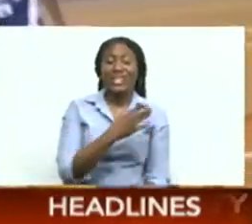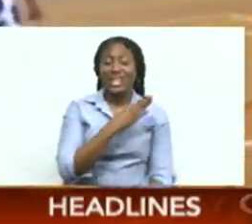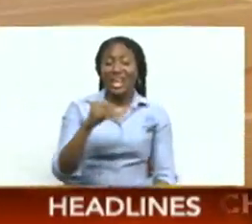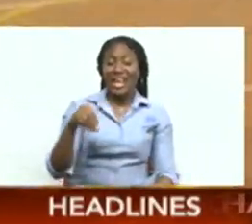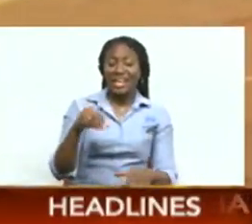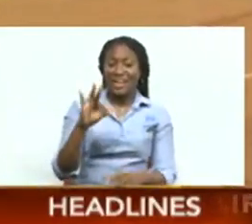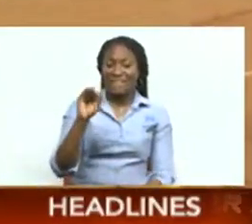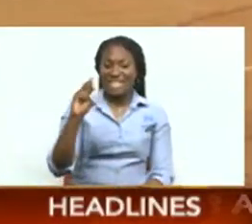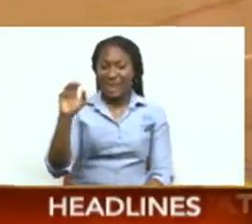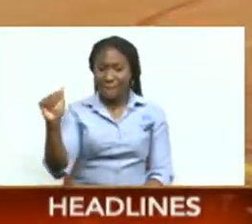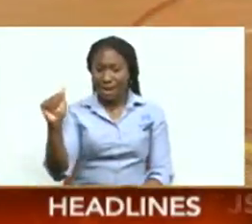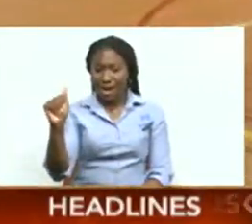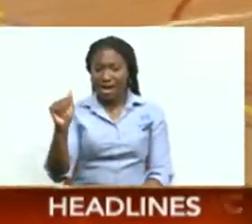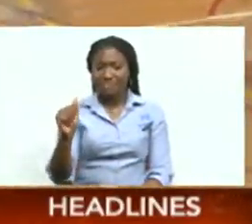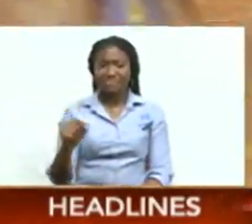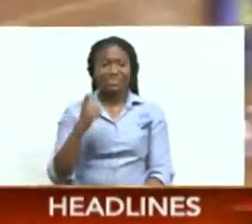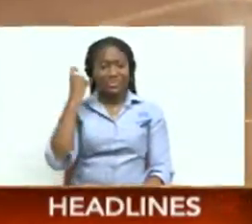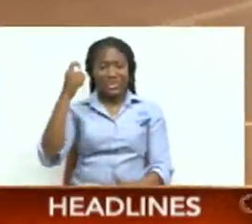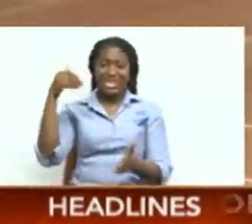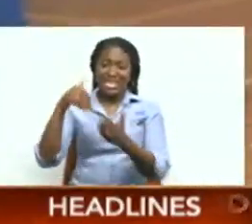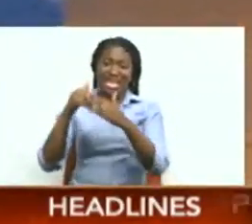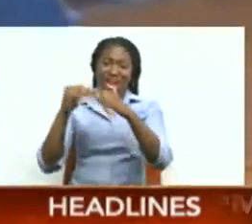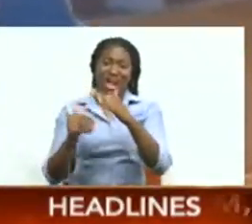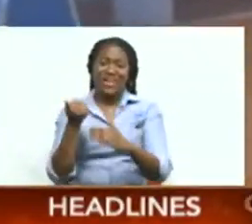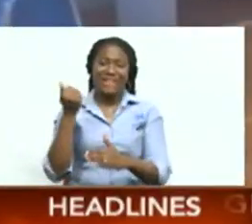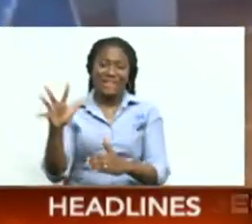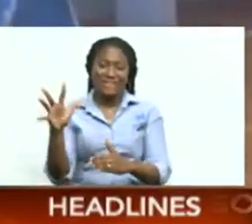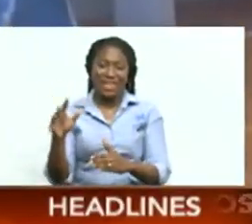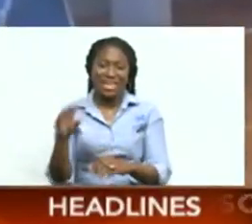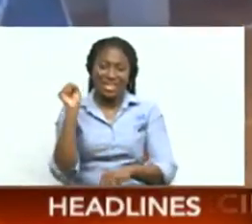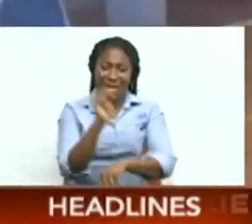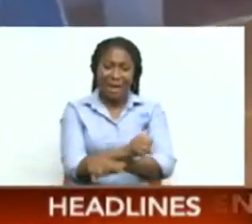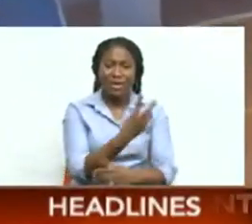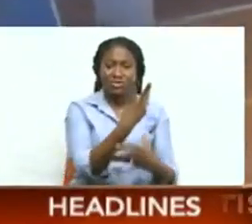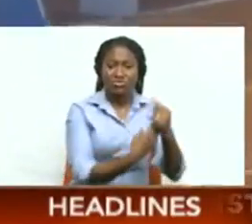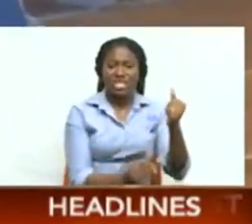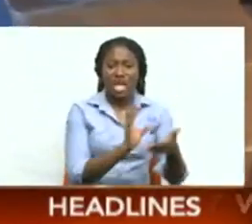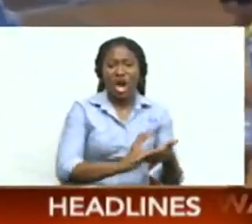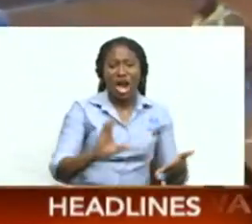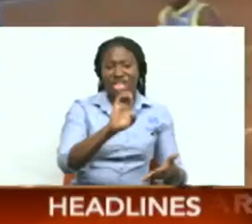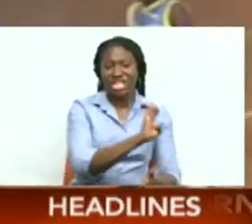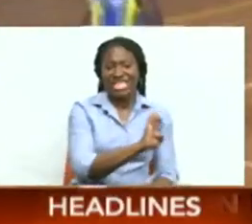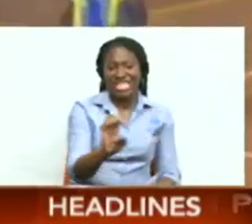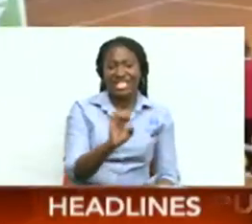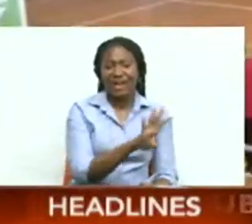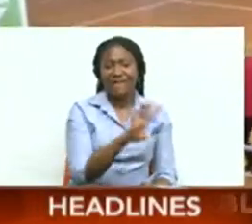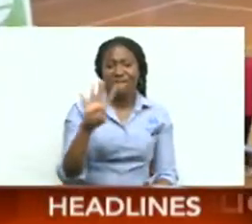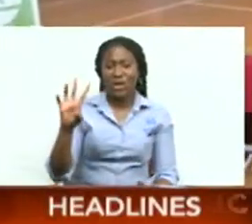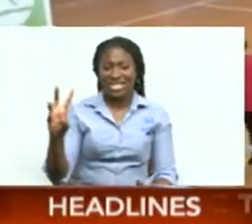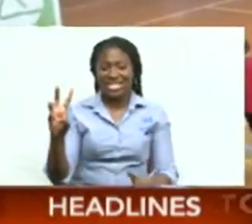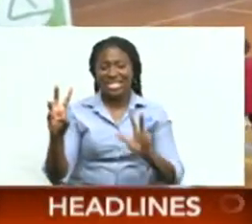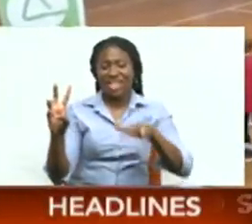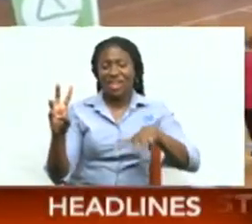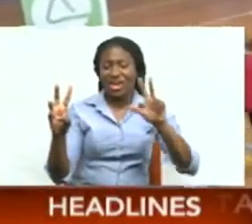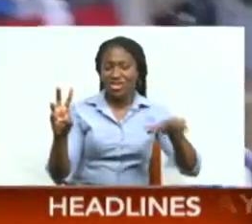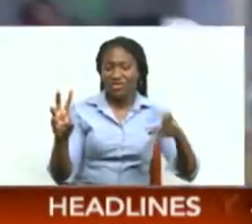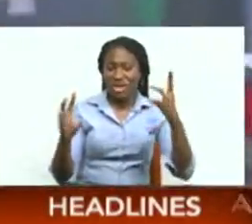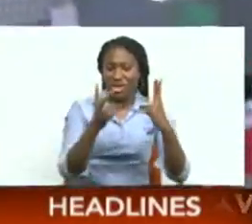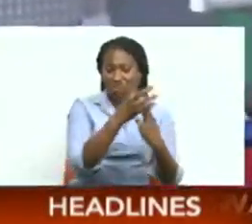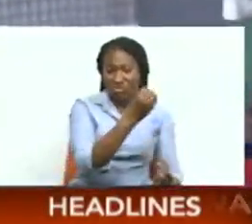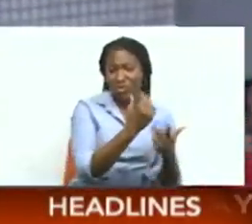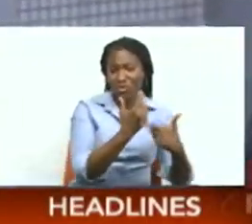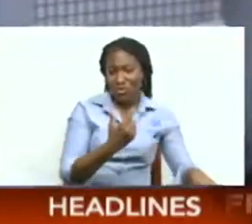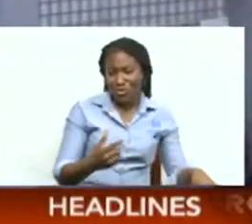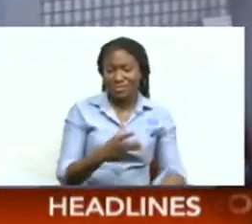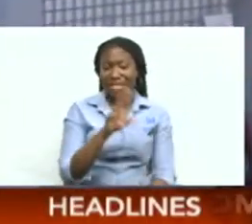day Fatima College retained their boys' under-15 title When they defeated Trinity College East 46-33 Finals MVP